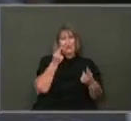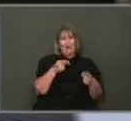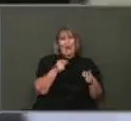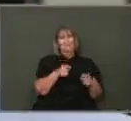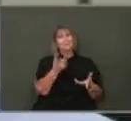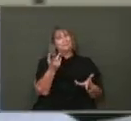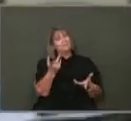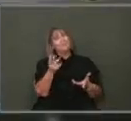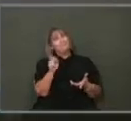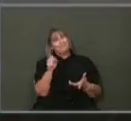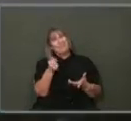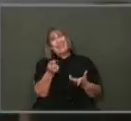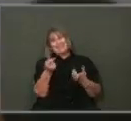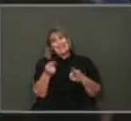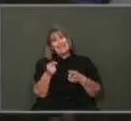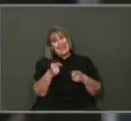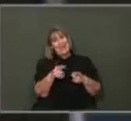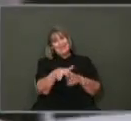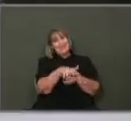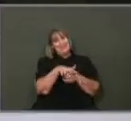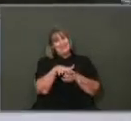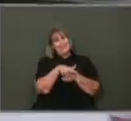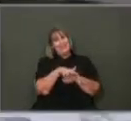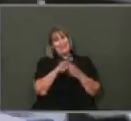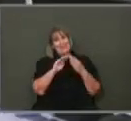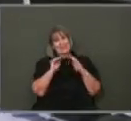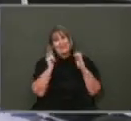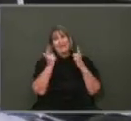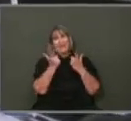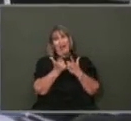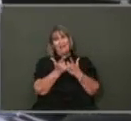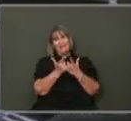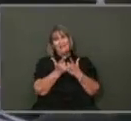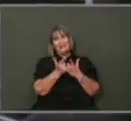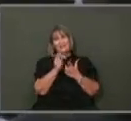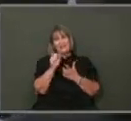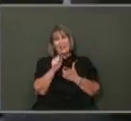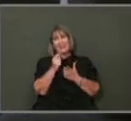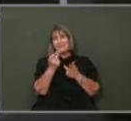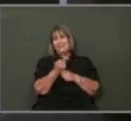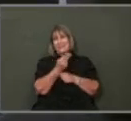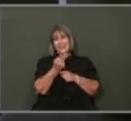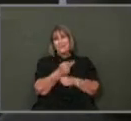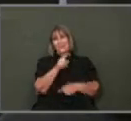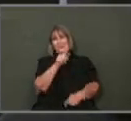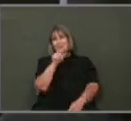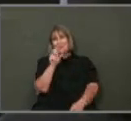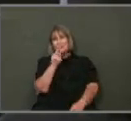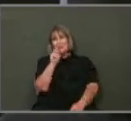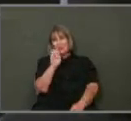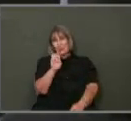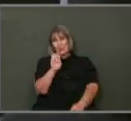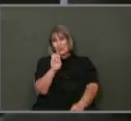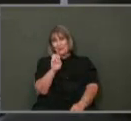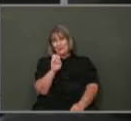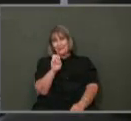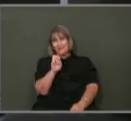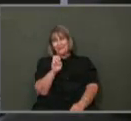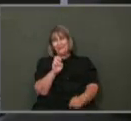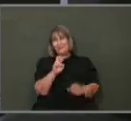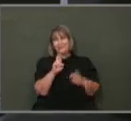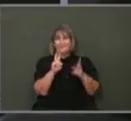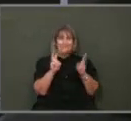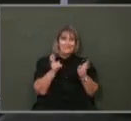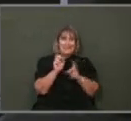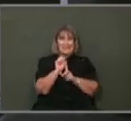Antonio right now, and that's something that the council deals with primarily through zoning issues and has become an